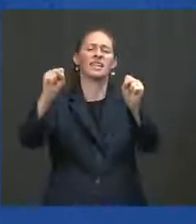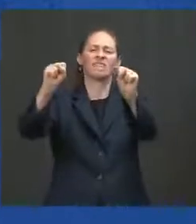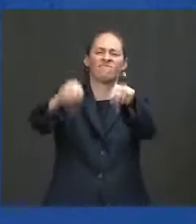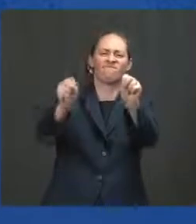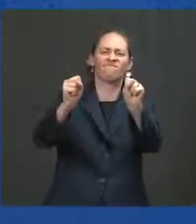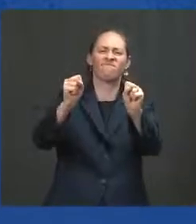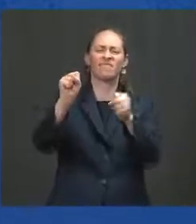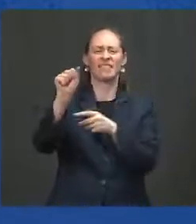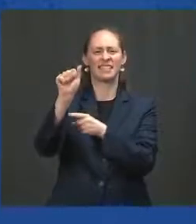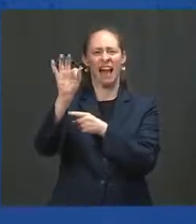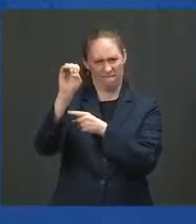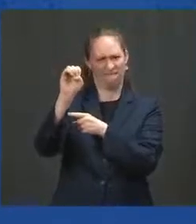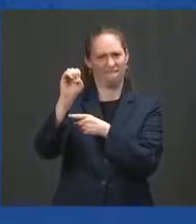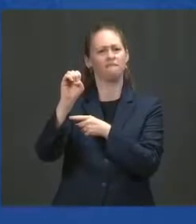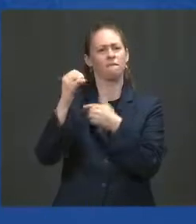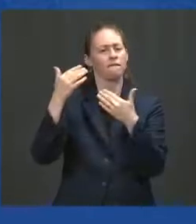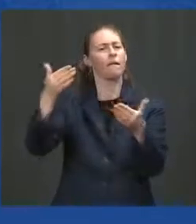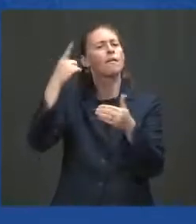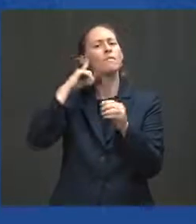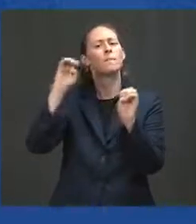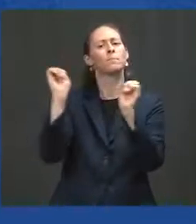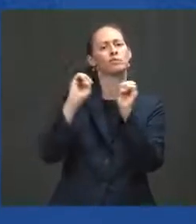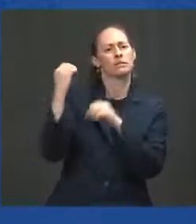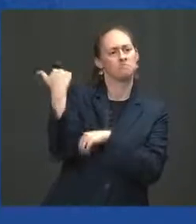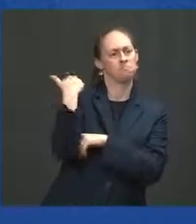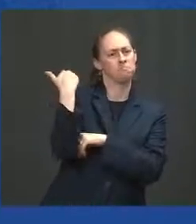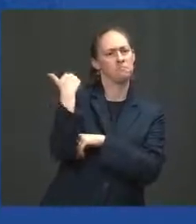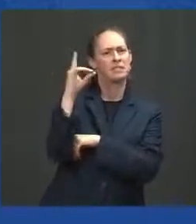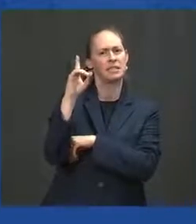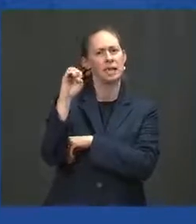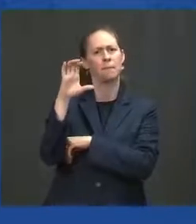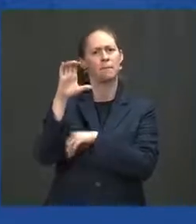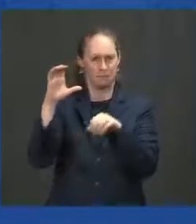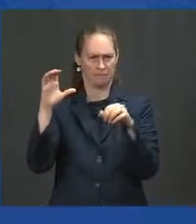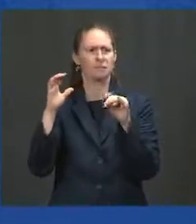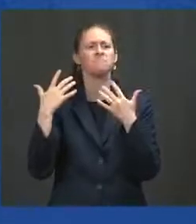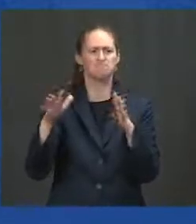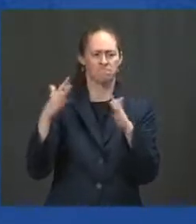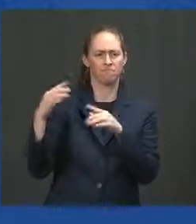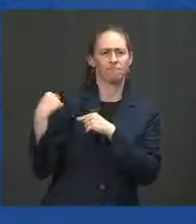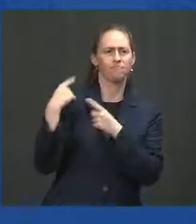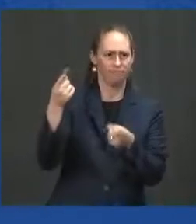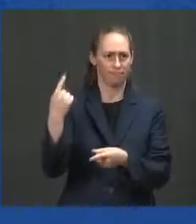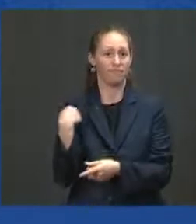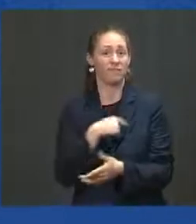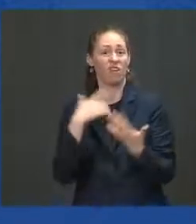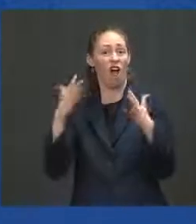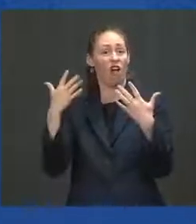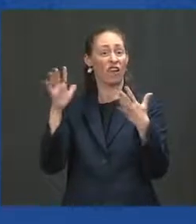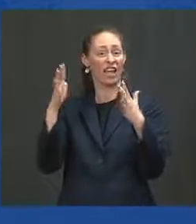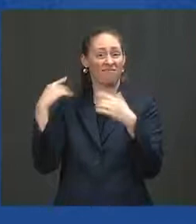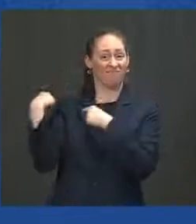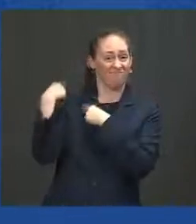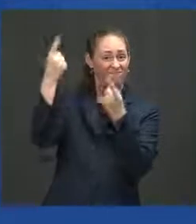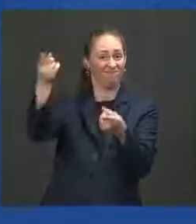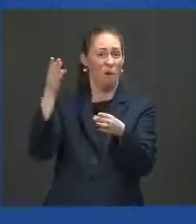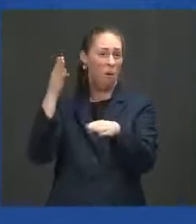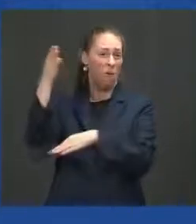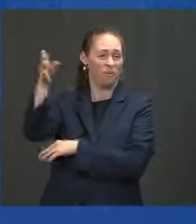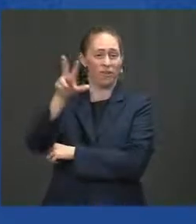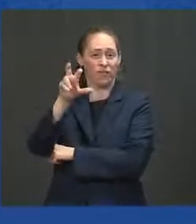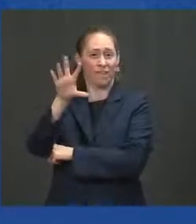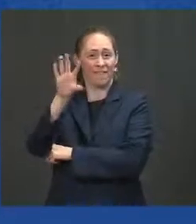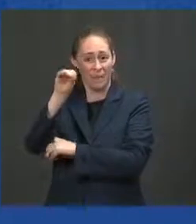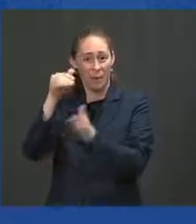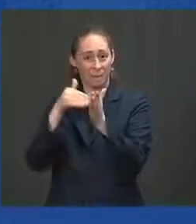That same thing, we've got those shots in arms at the time. We've 350 million in the United States and billions across